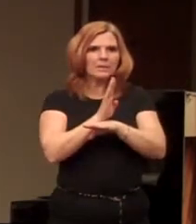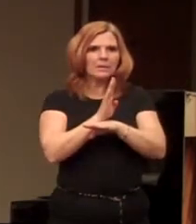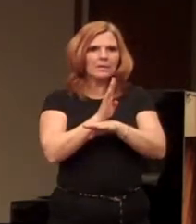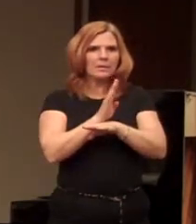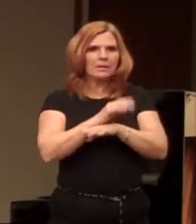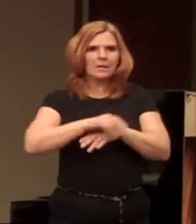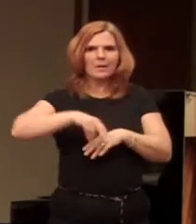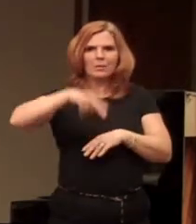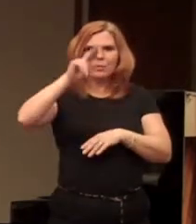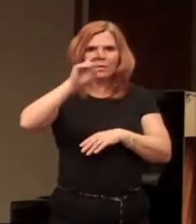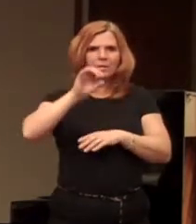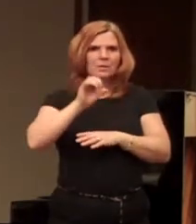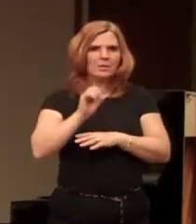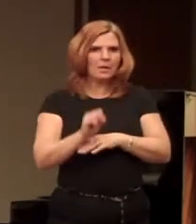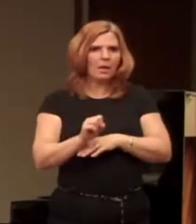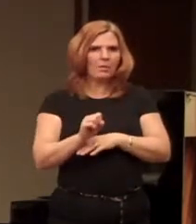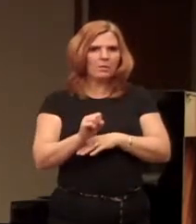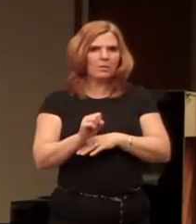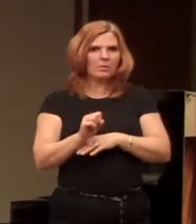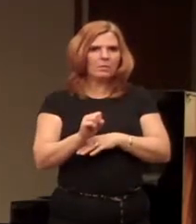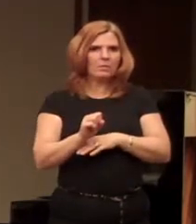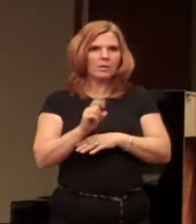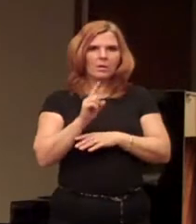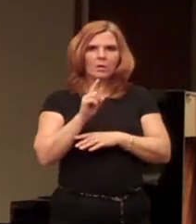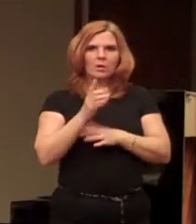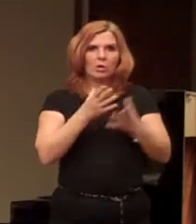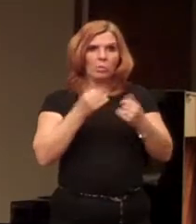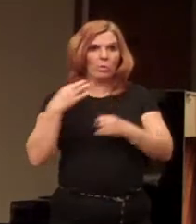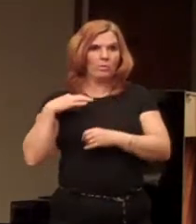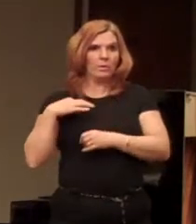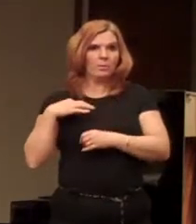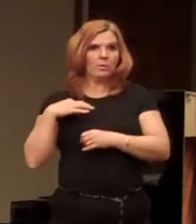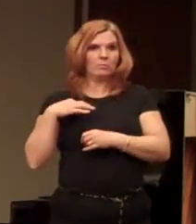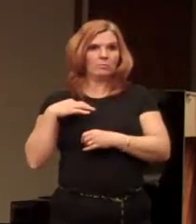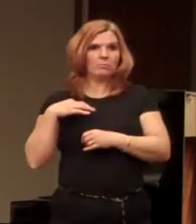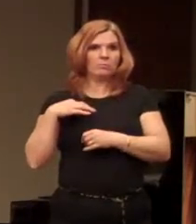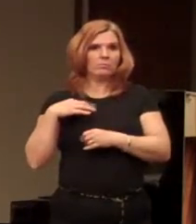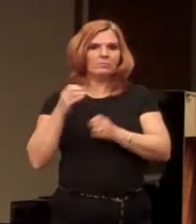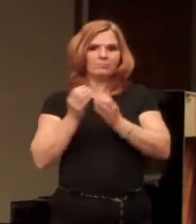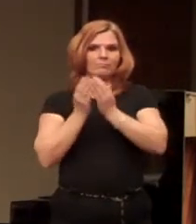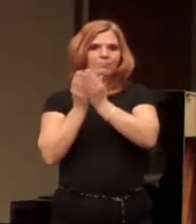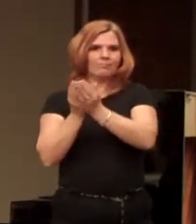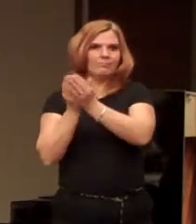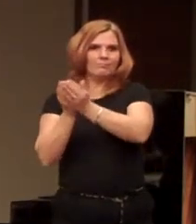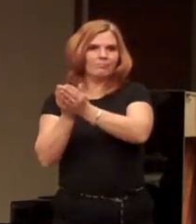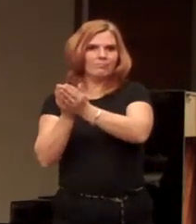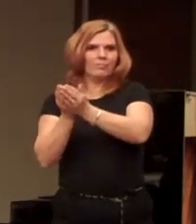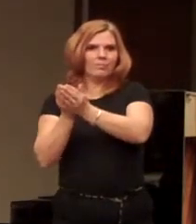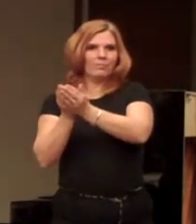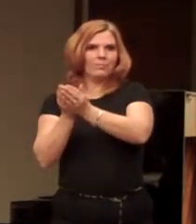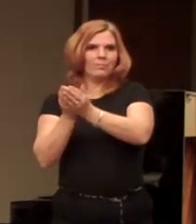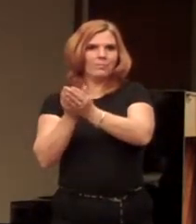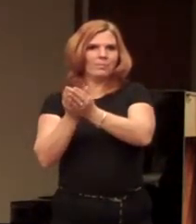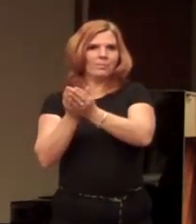And north, south, you could go. You want to go to Pittsburgh? Take a river transport. You want to go to